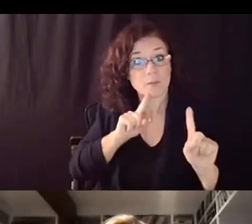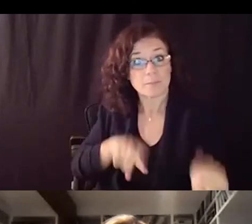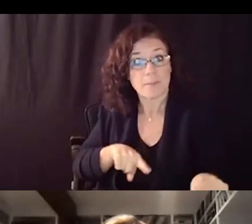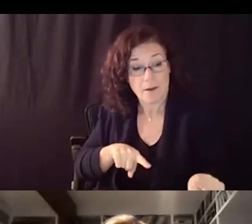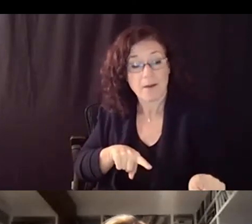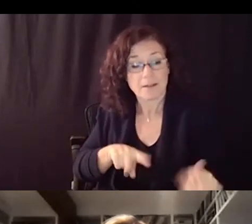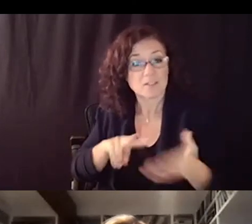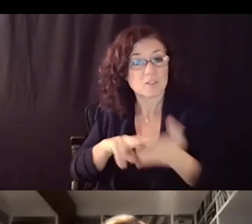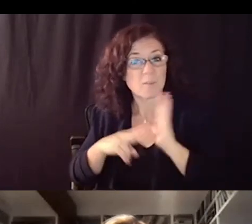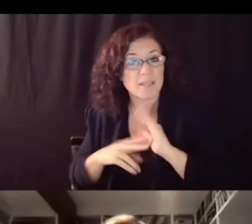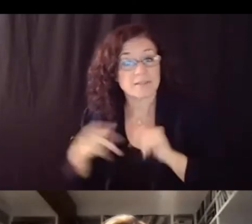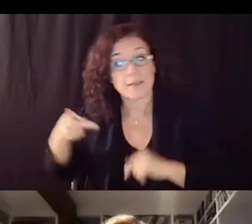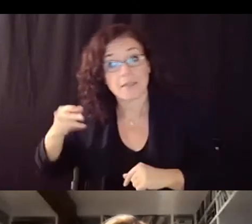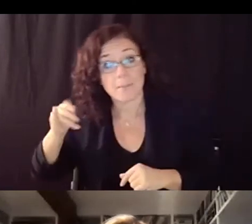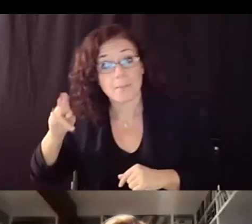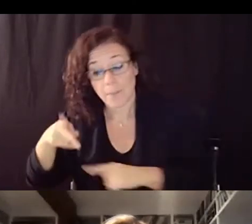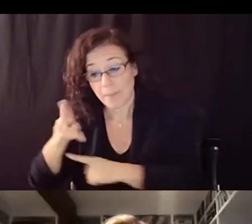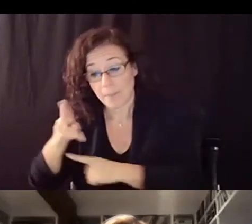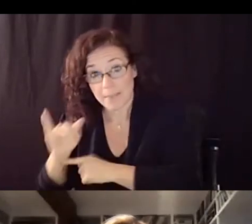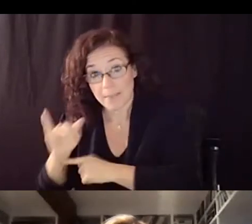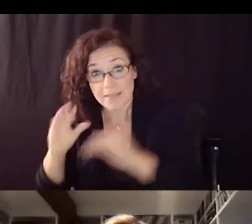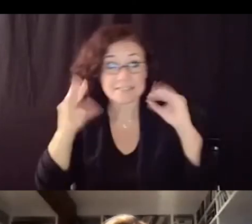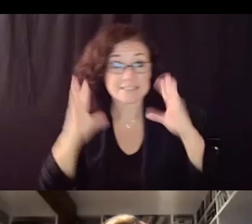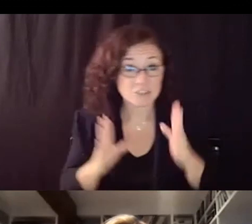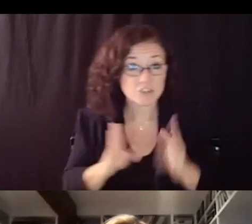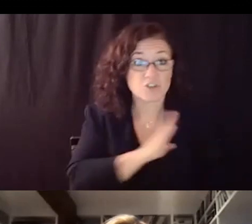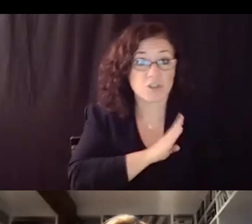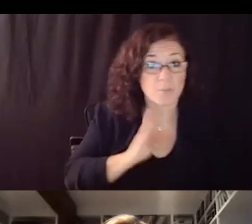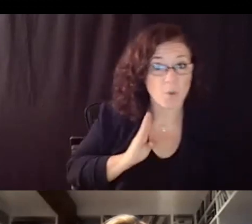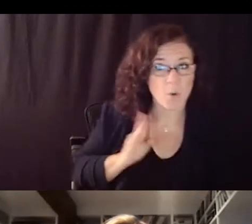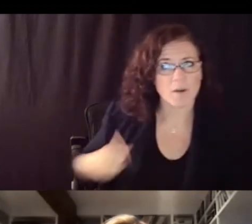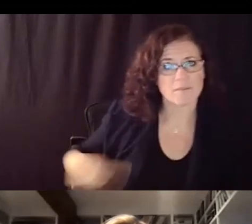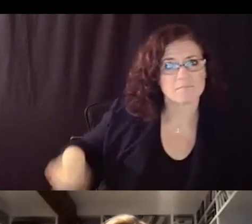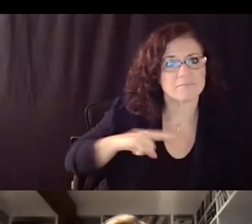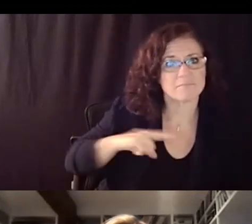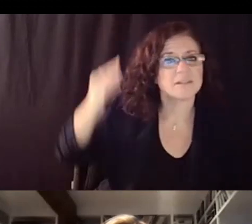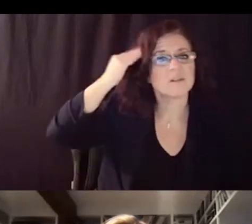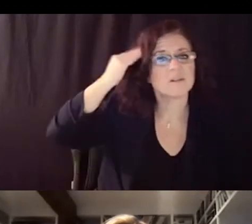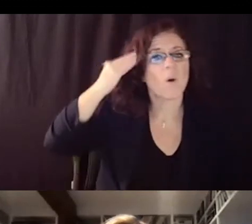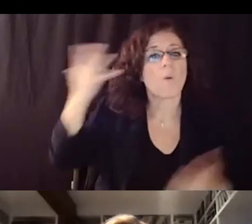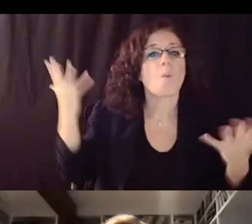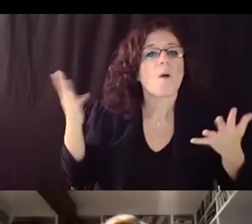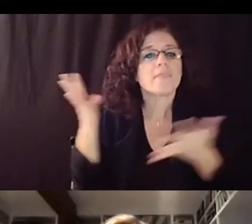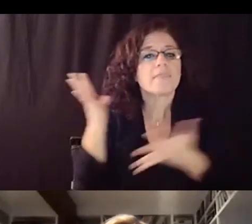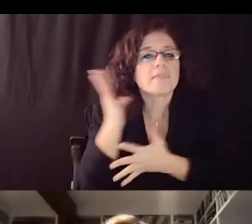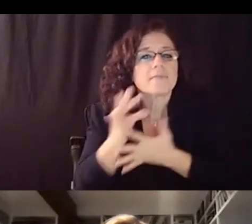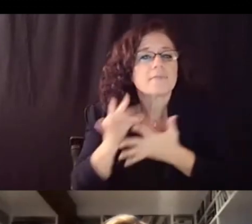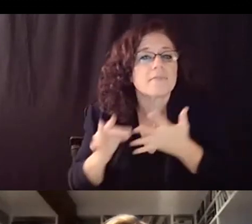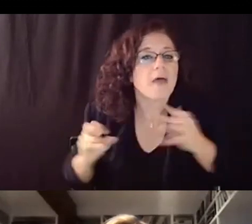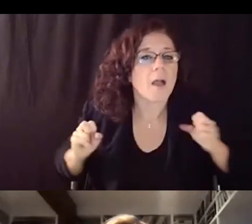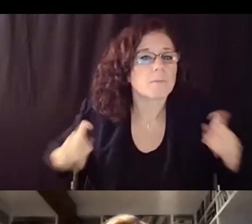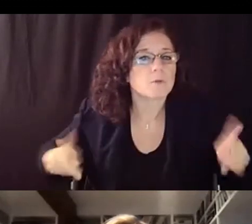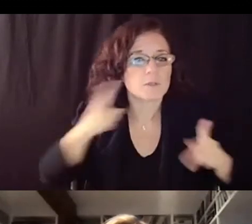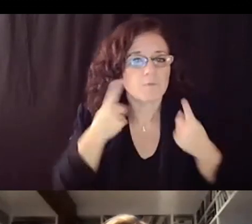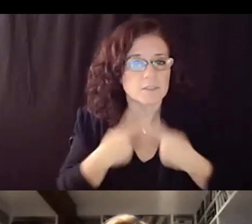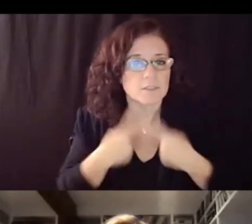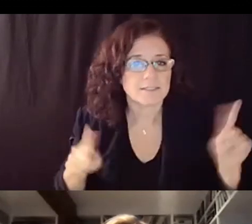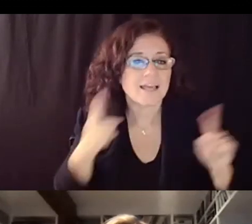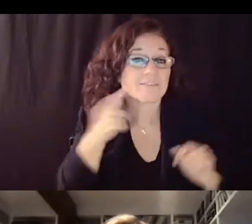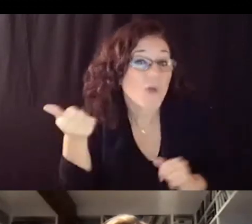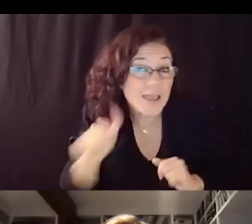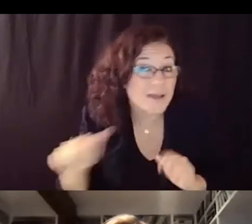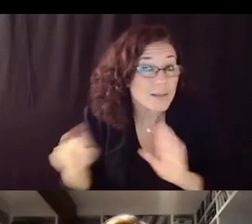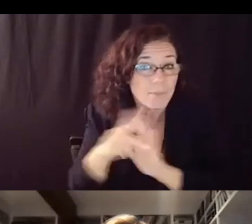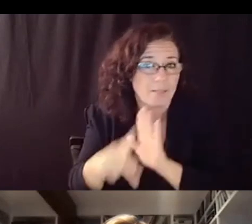the board have a have a better idea about the actual potential for success of any policy that